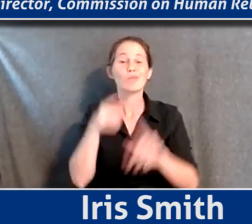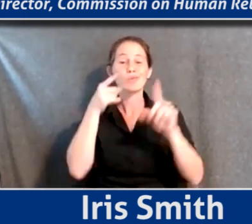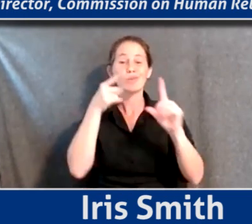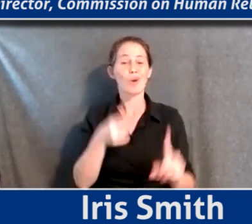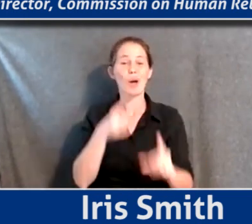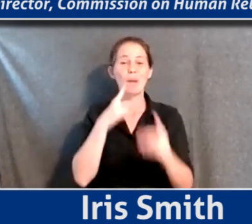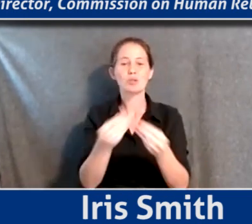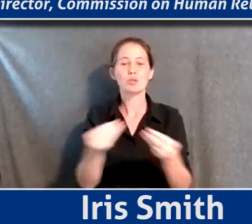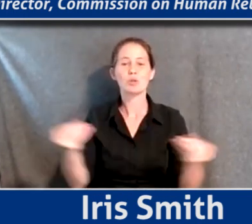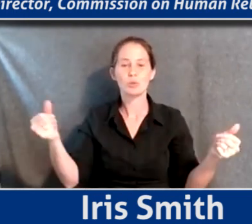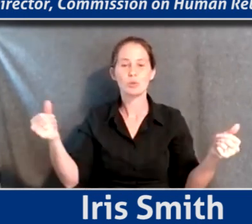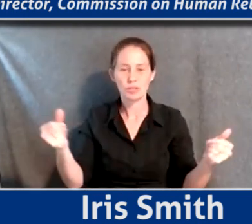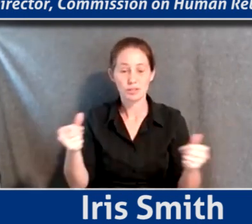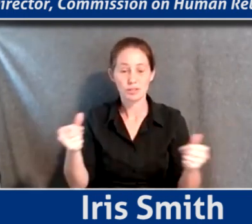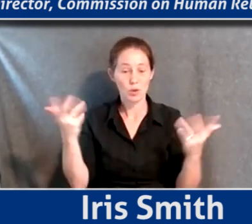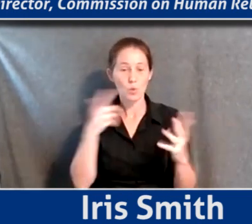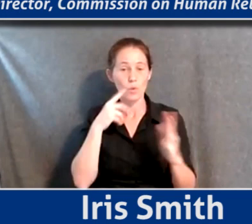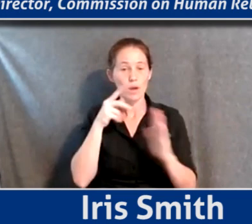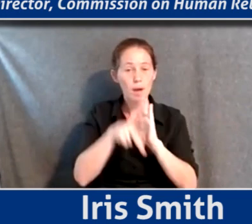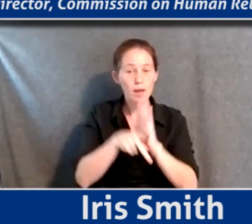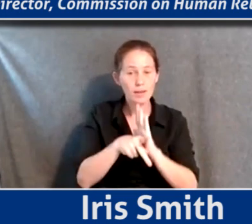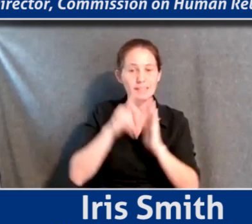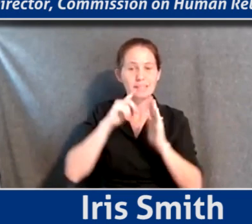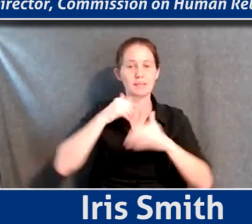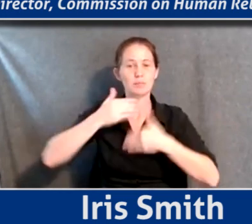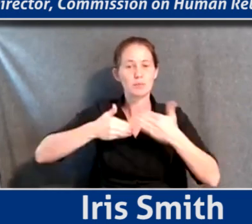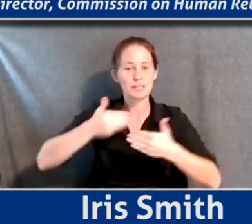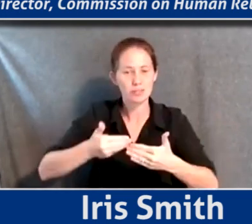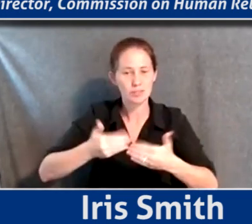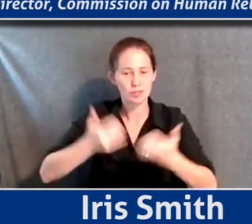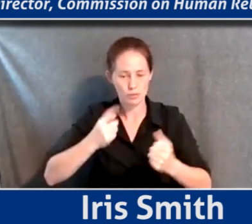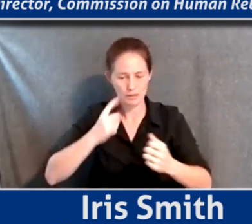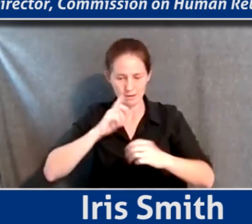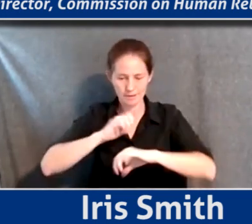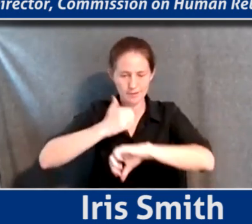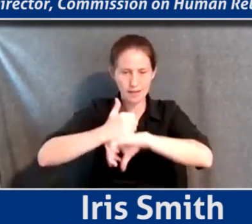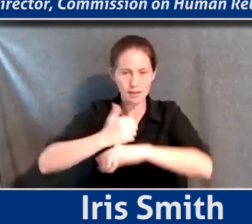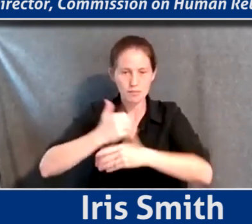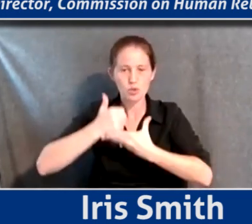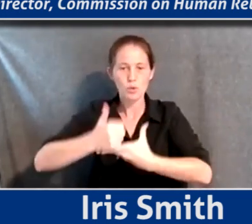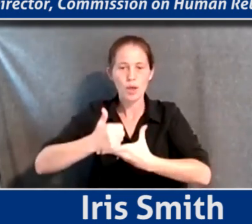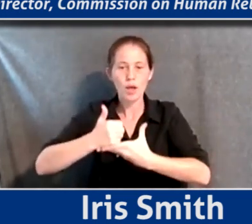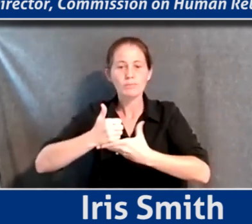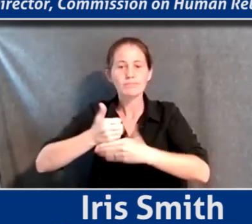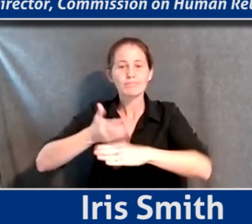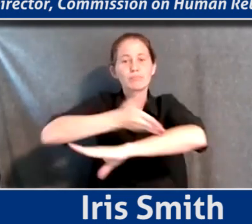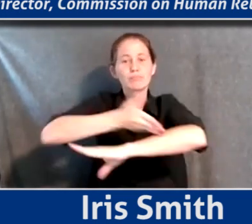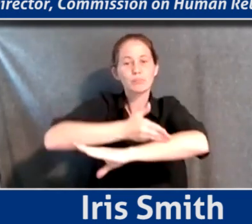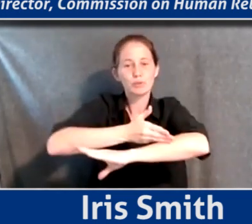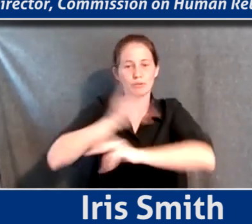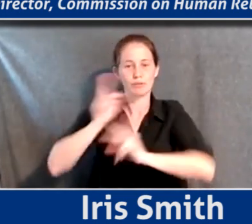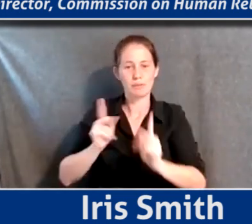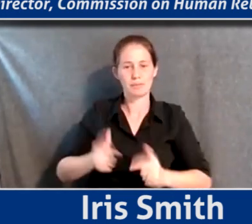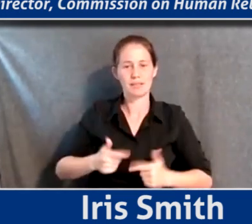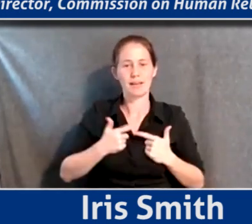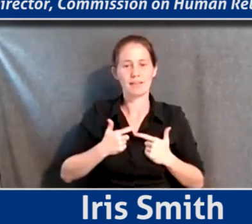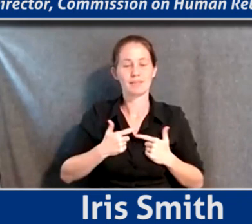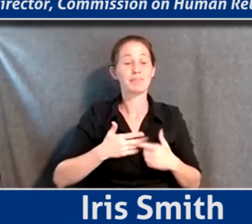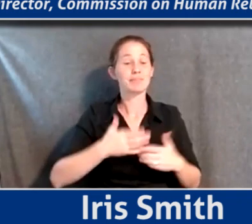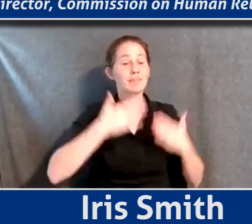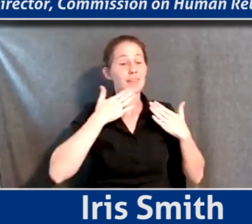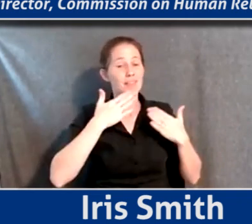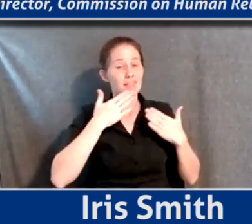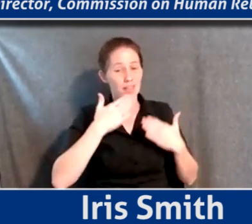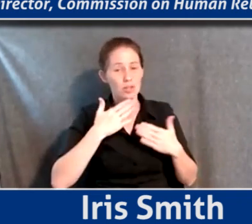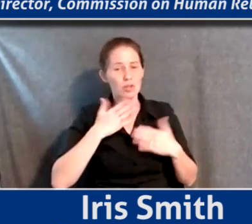solutions. What are the policies and practices that we could implement to help improve people's lives? Thanks, Grant. So you mentioned